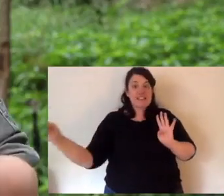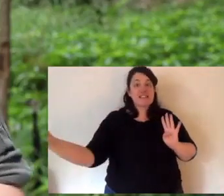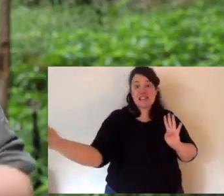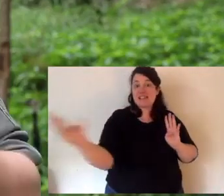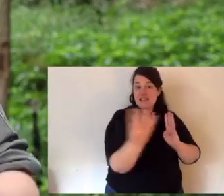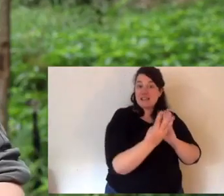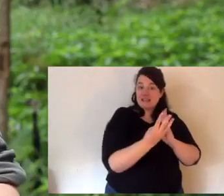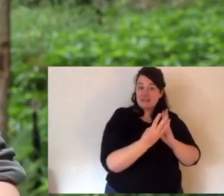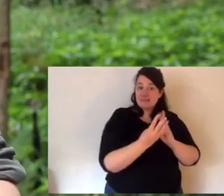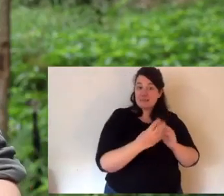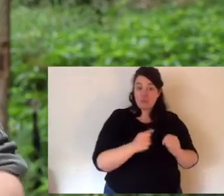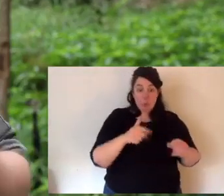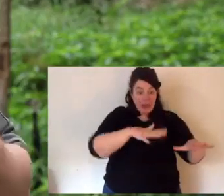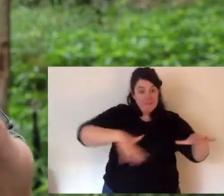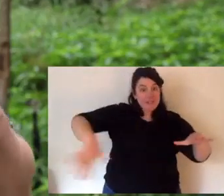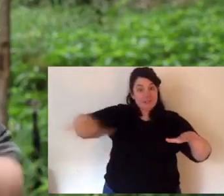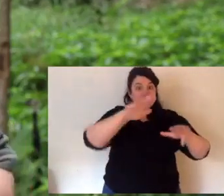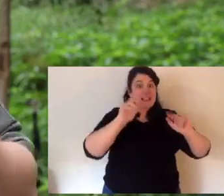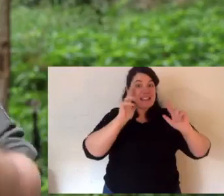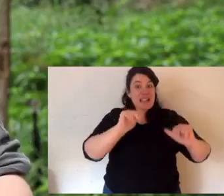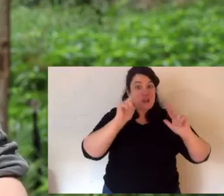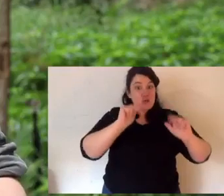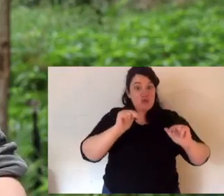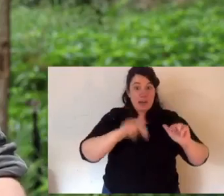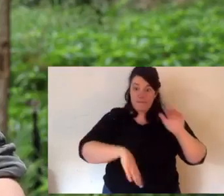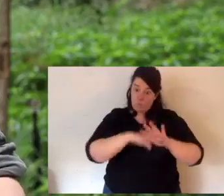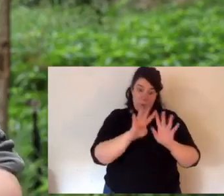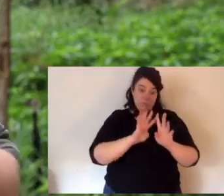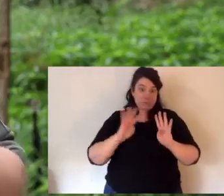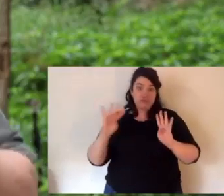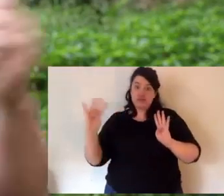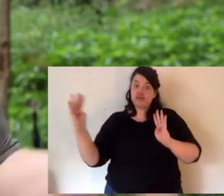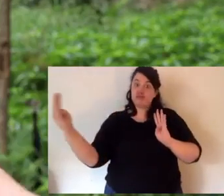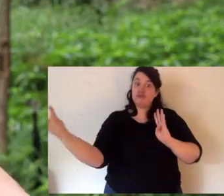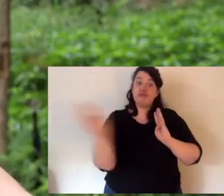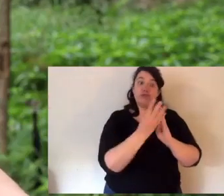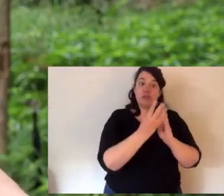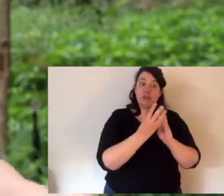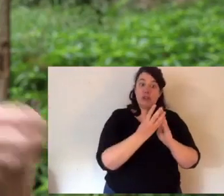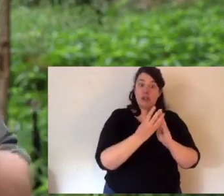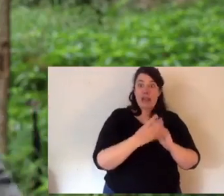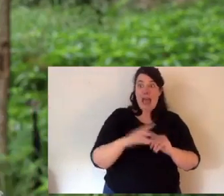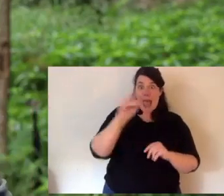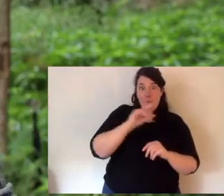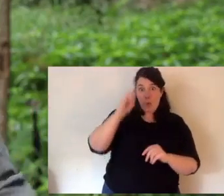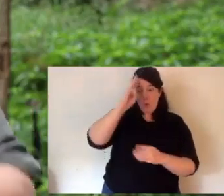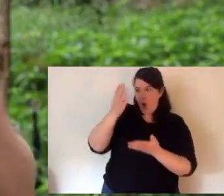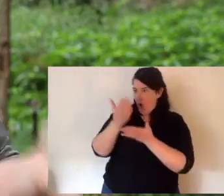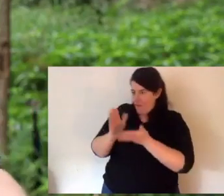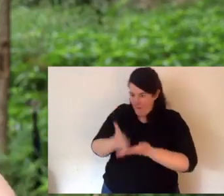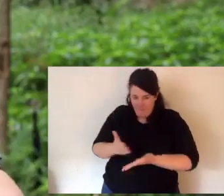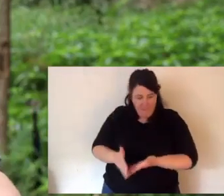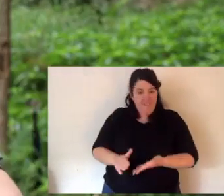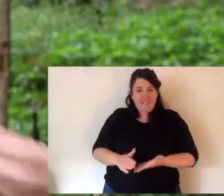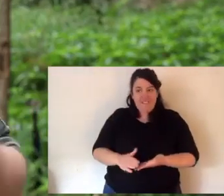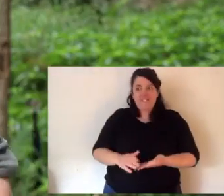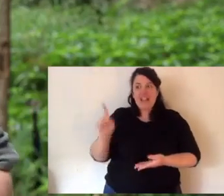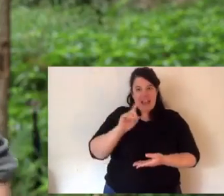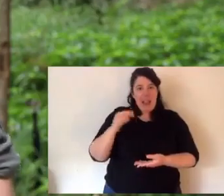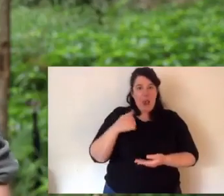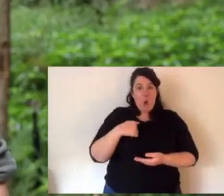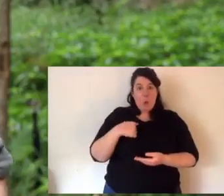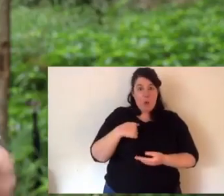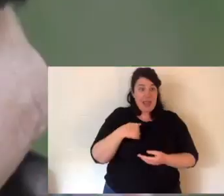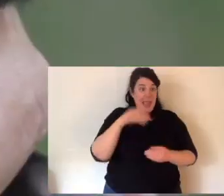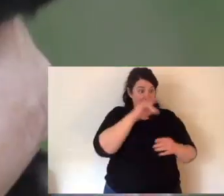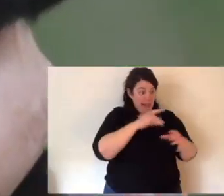conservation fencing does. Now, we have sanctuaries. They're fully fenced. We've eradicated the feral pests. Now